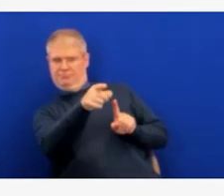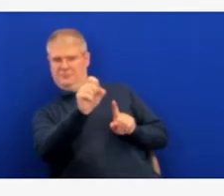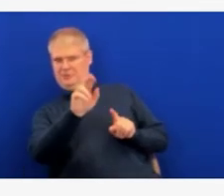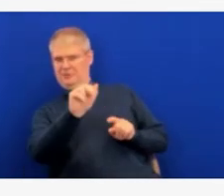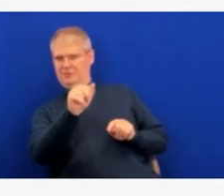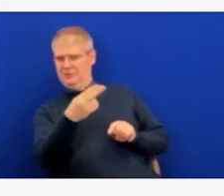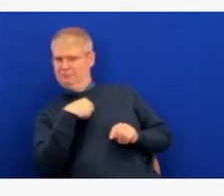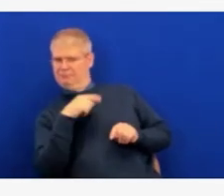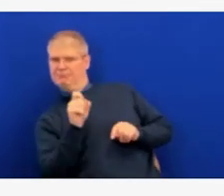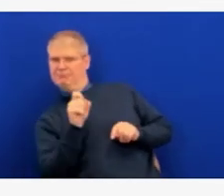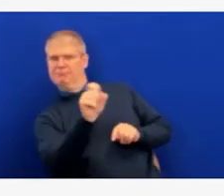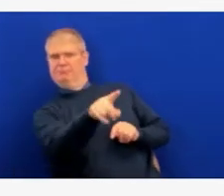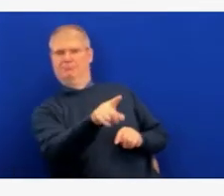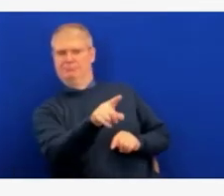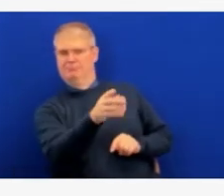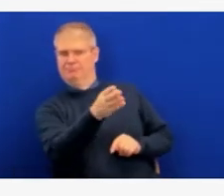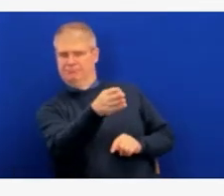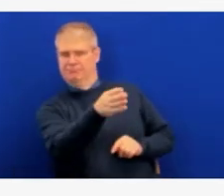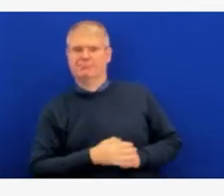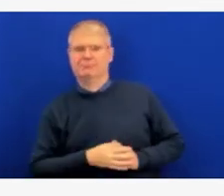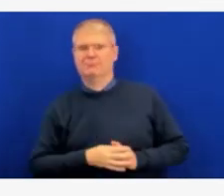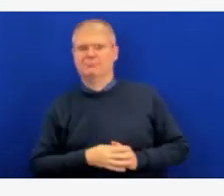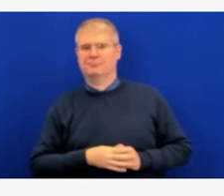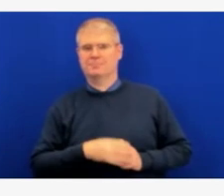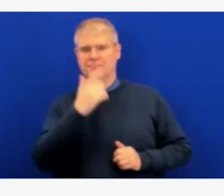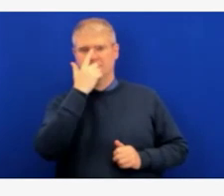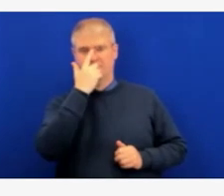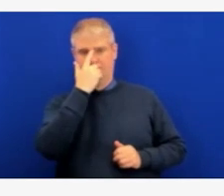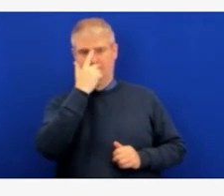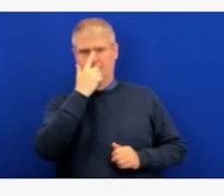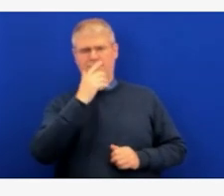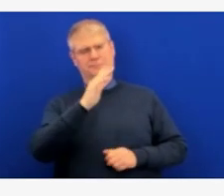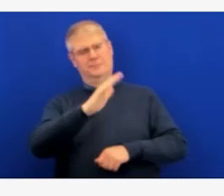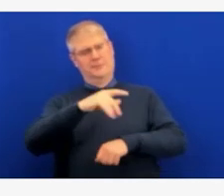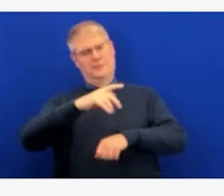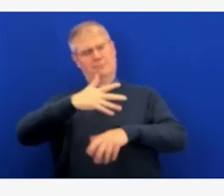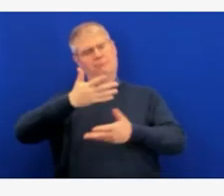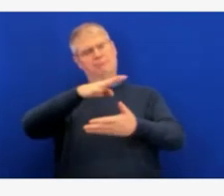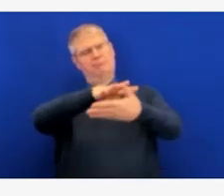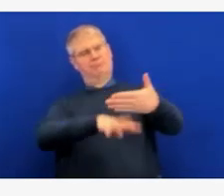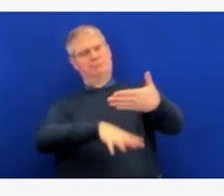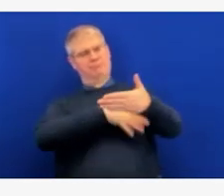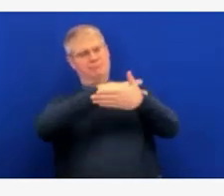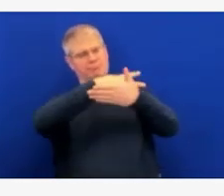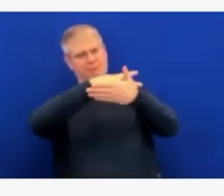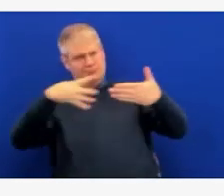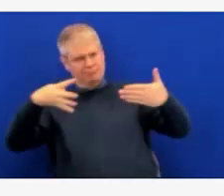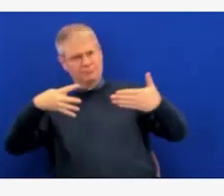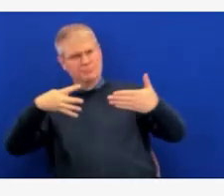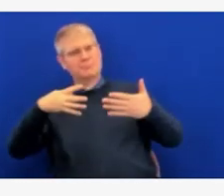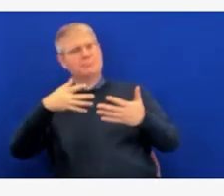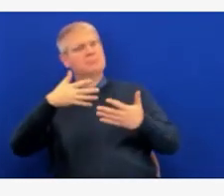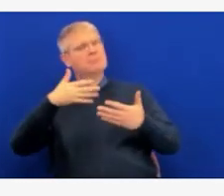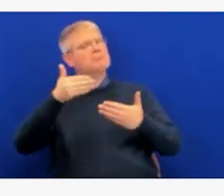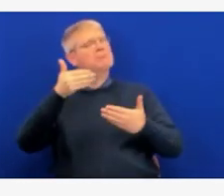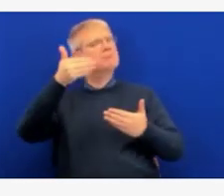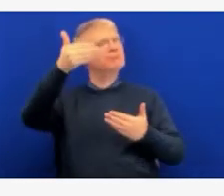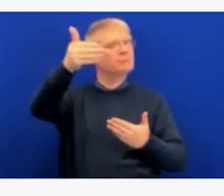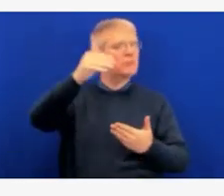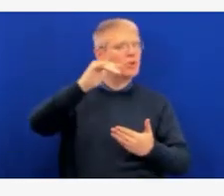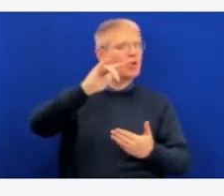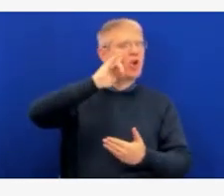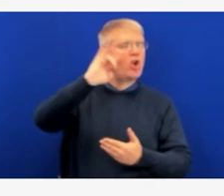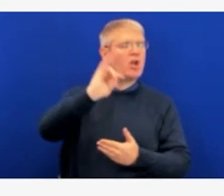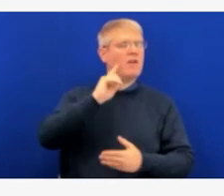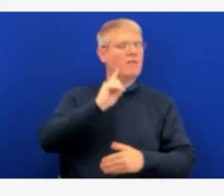What's the timeline right now for the under fives for vaccination? I mean, you know, hearing and